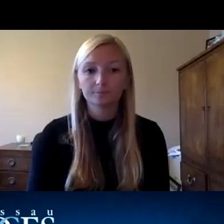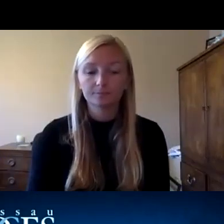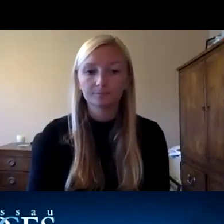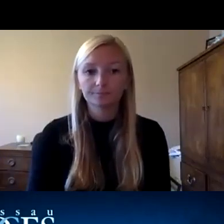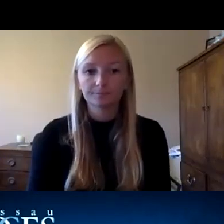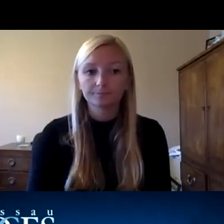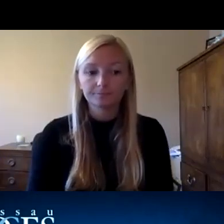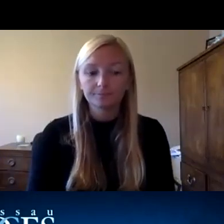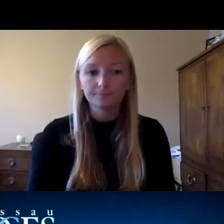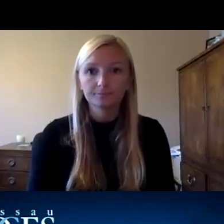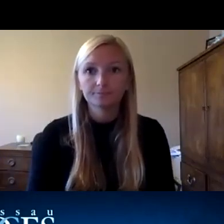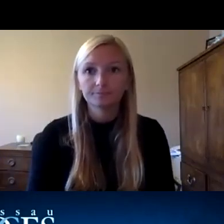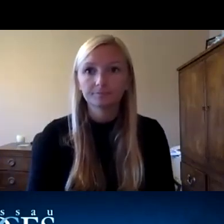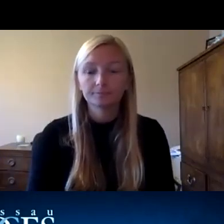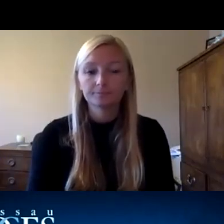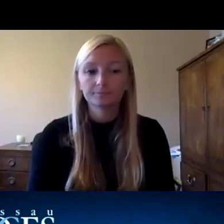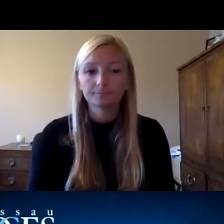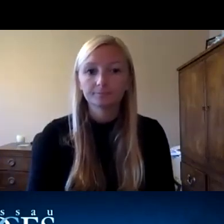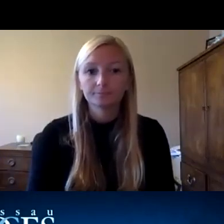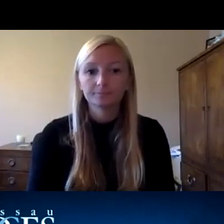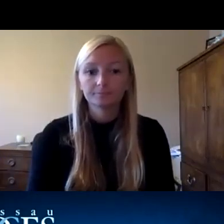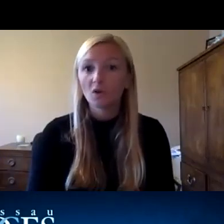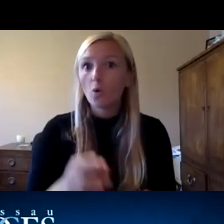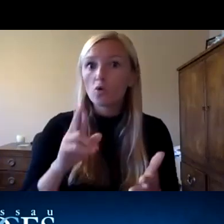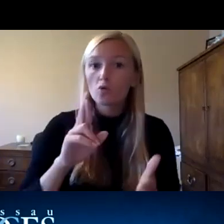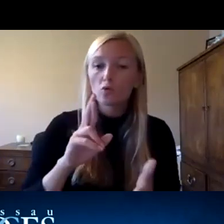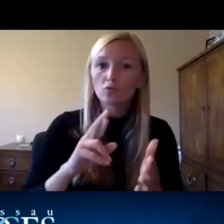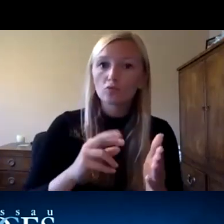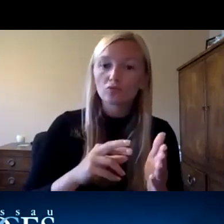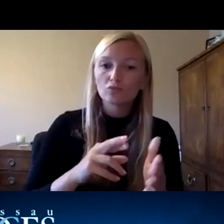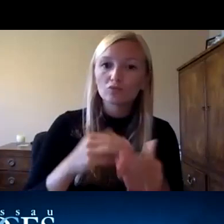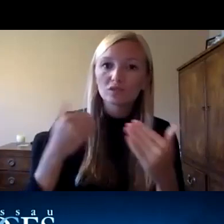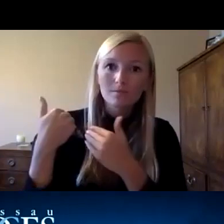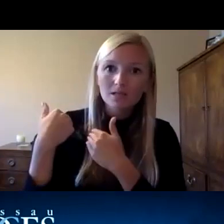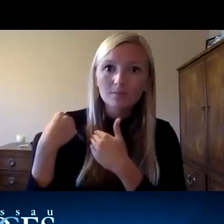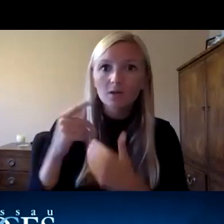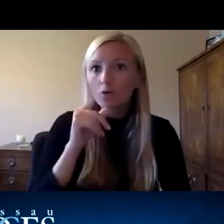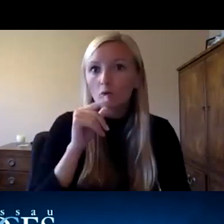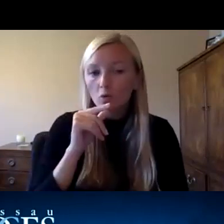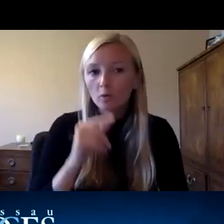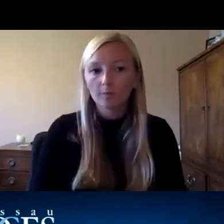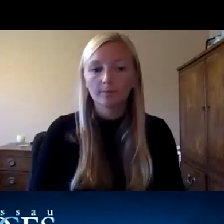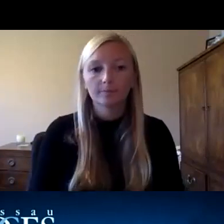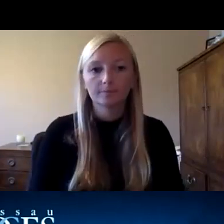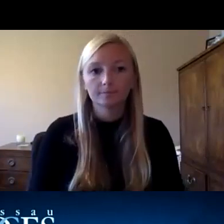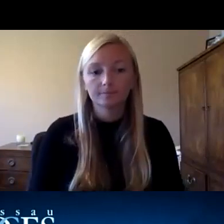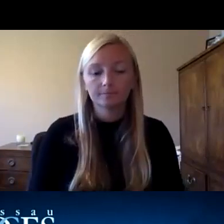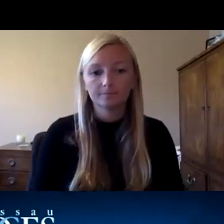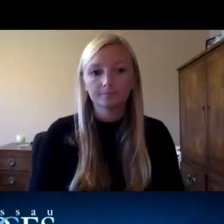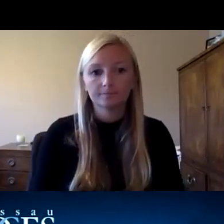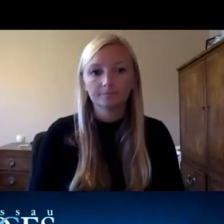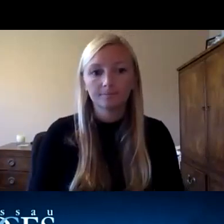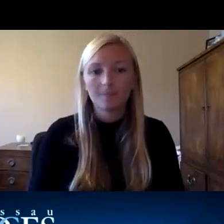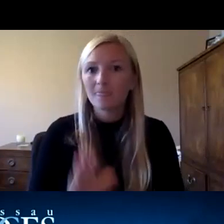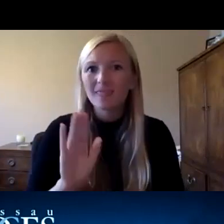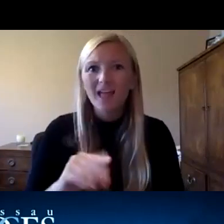we have to start thinking about moving forward with the roles and responsibilities and accountability and liability that come with that um that role